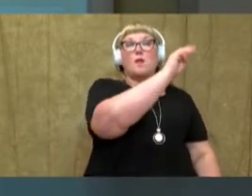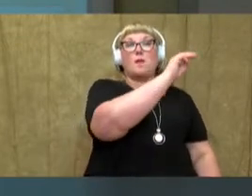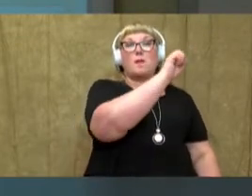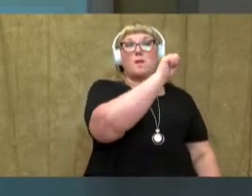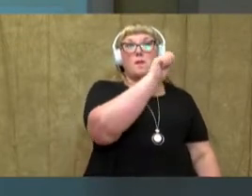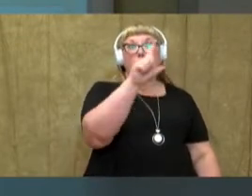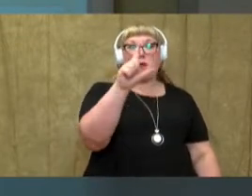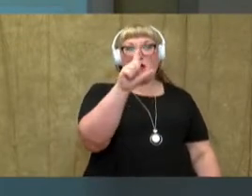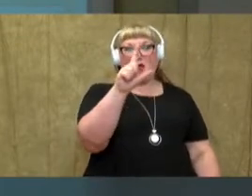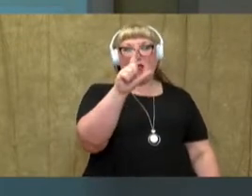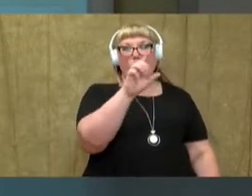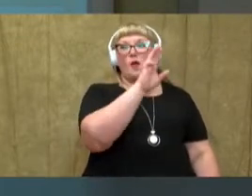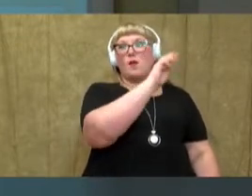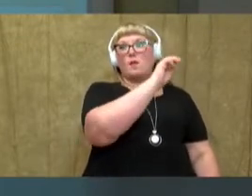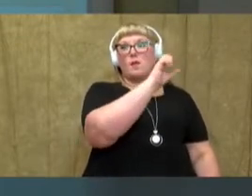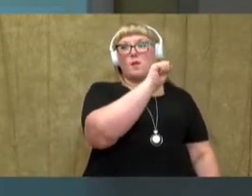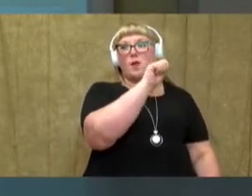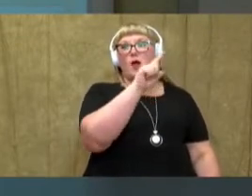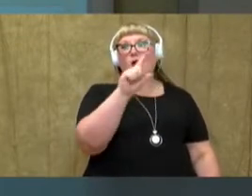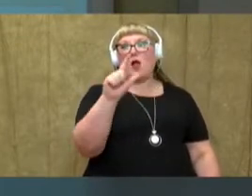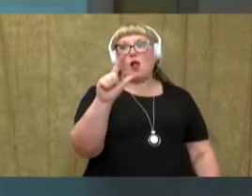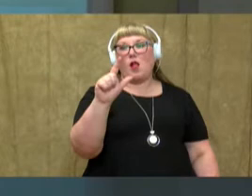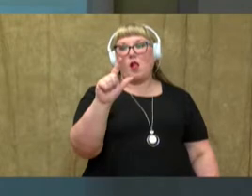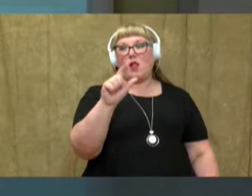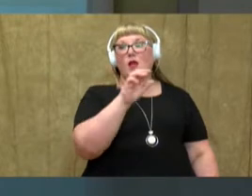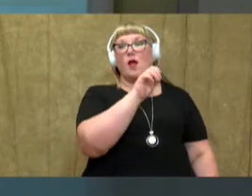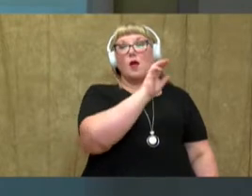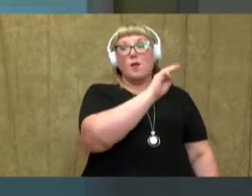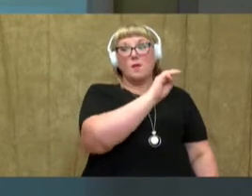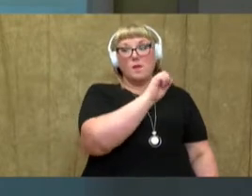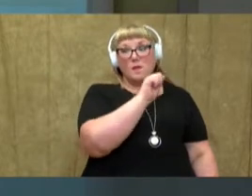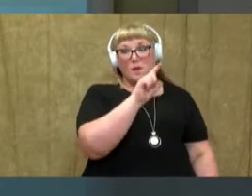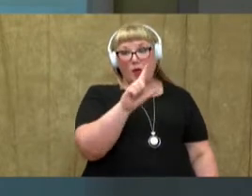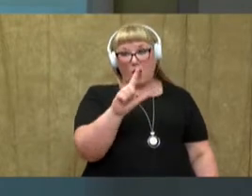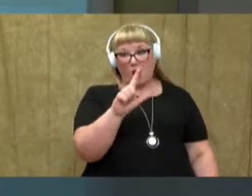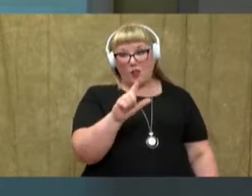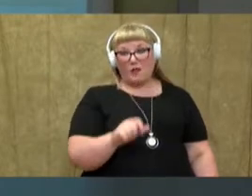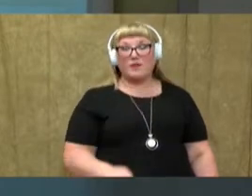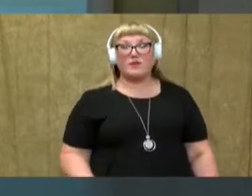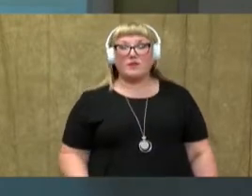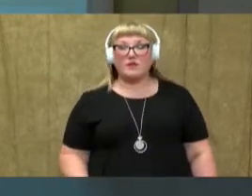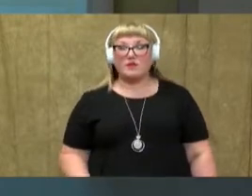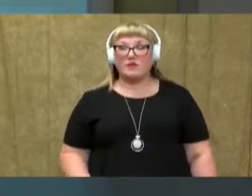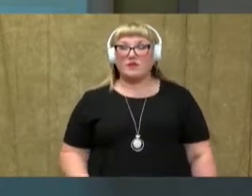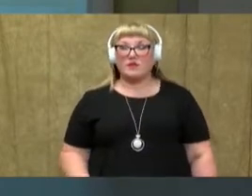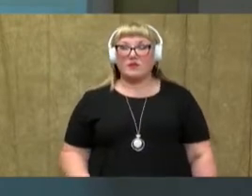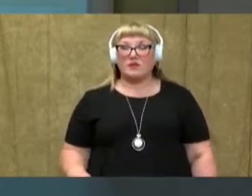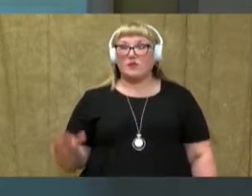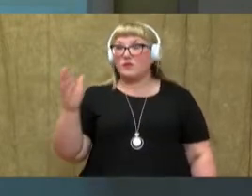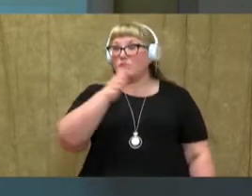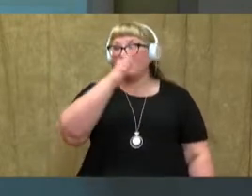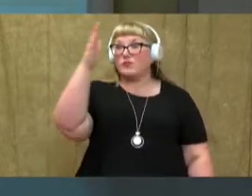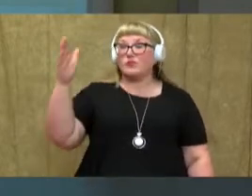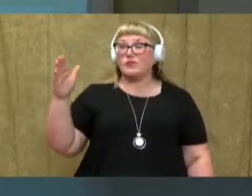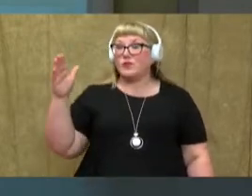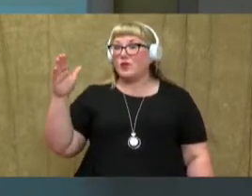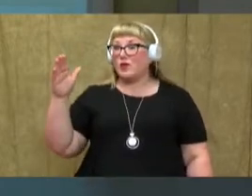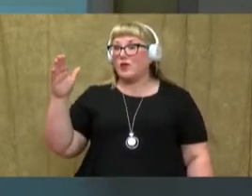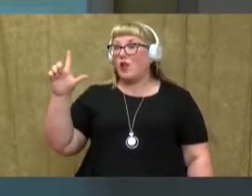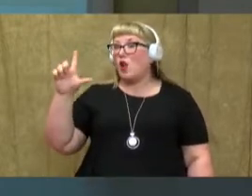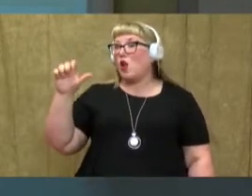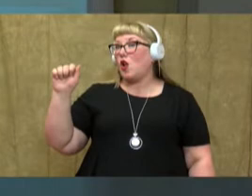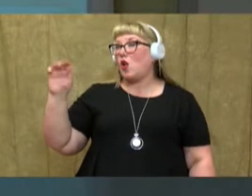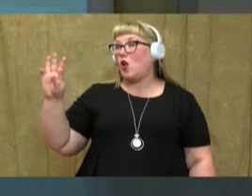Ready? Go. M-aww, mall. A-w